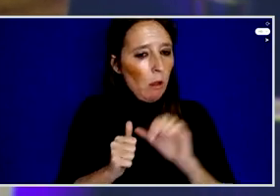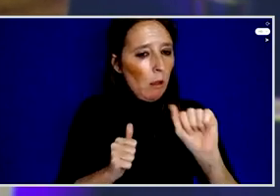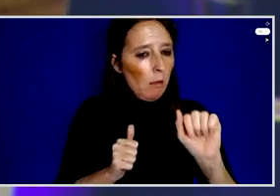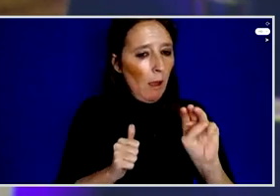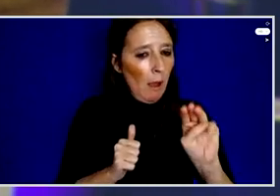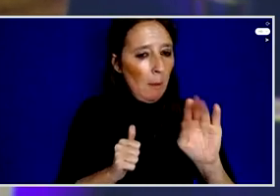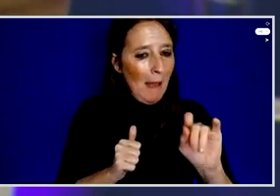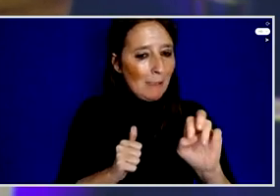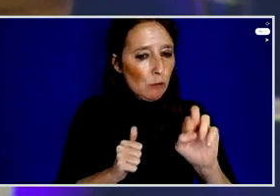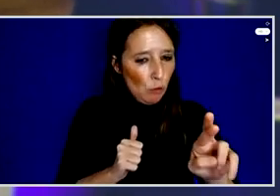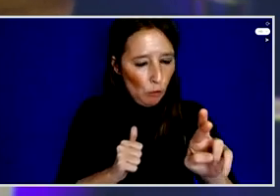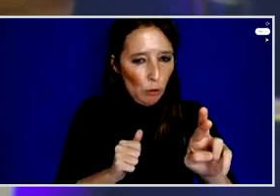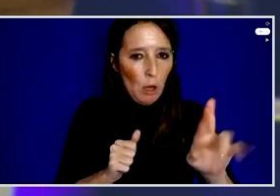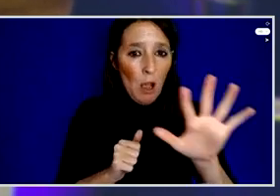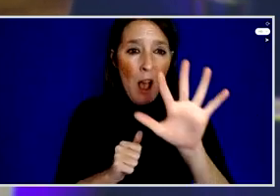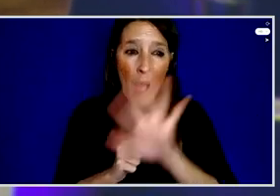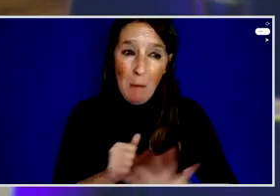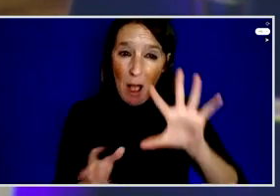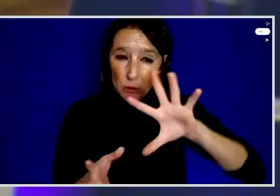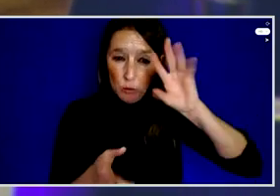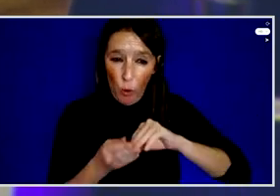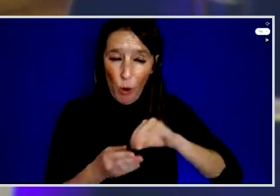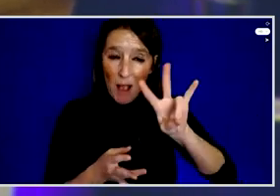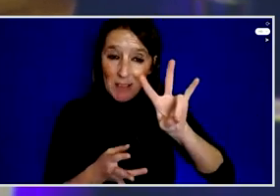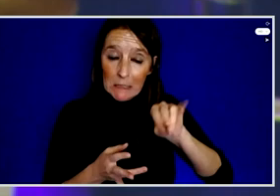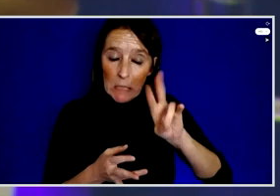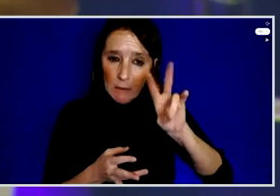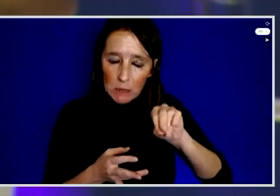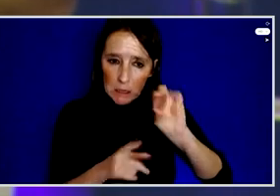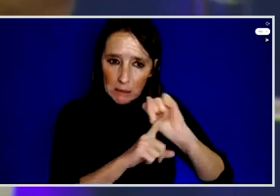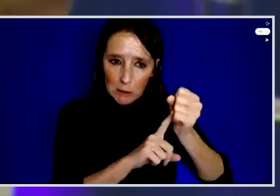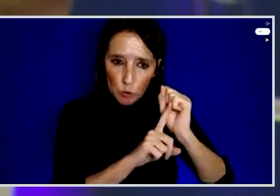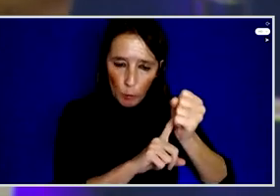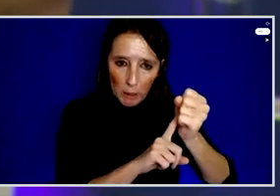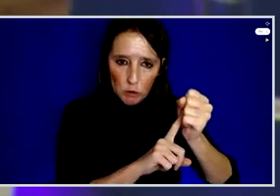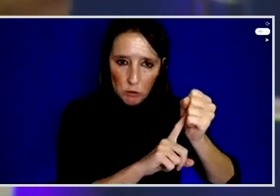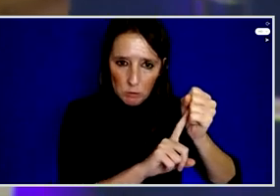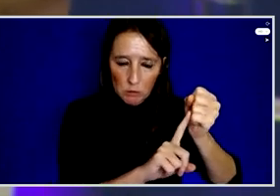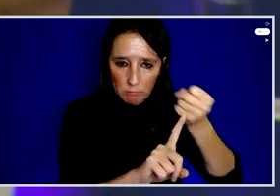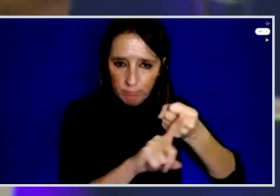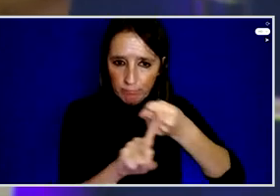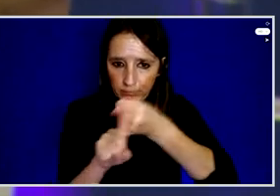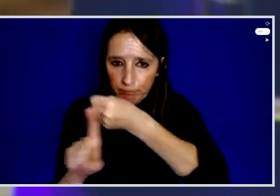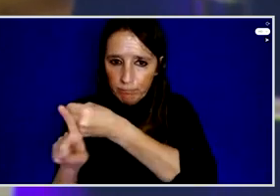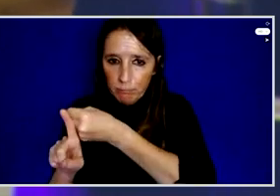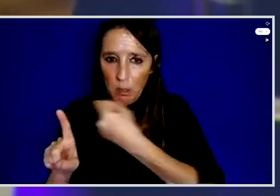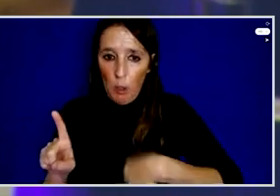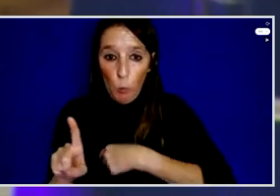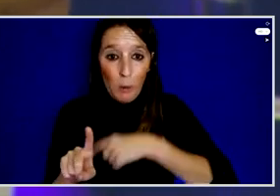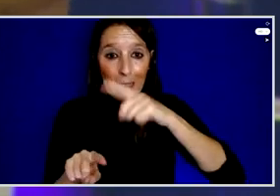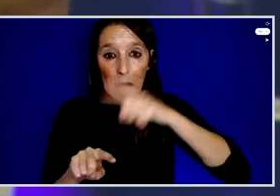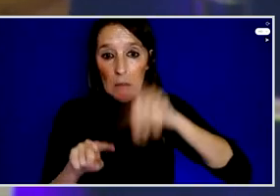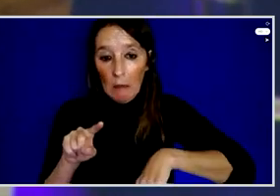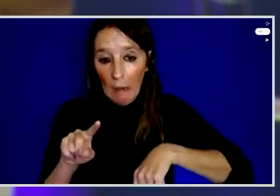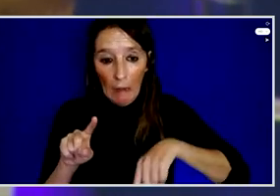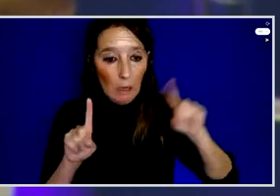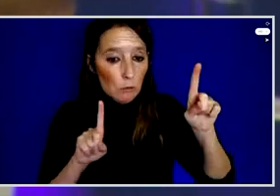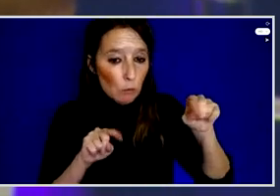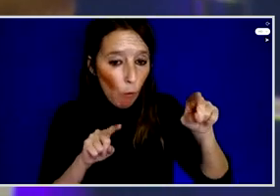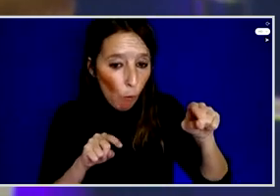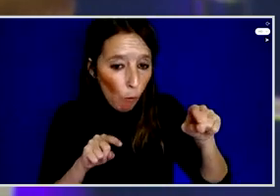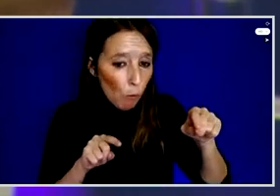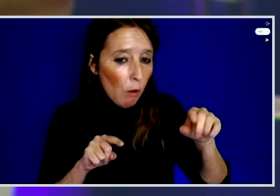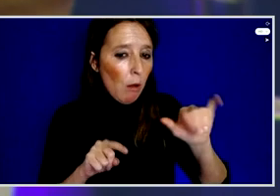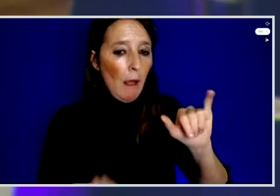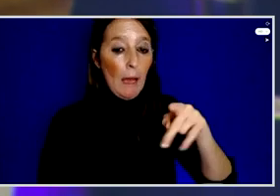70 cases. We are not allowed to go to the Prime Minister's office, the Oumaliga office and the others' office. They